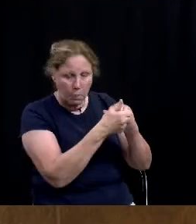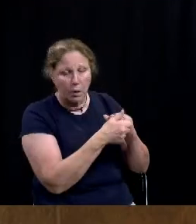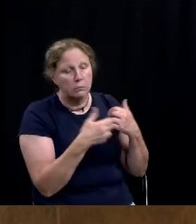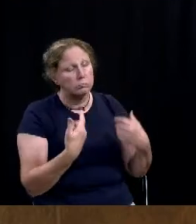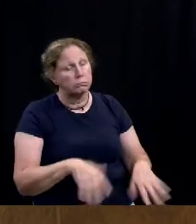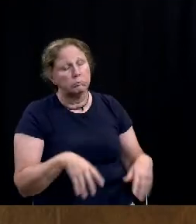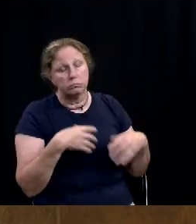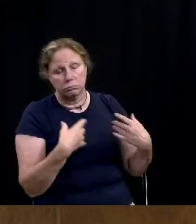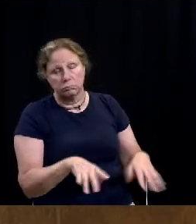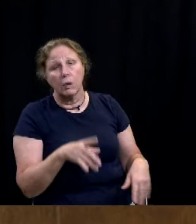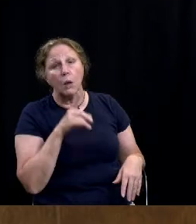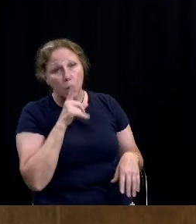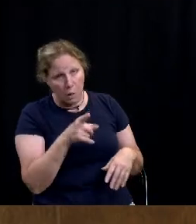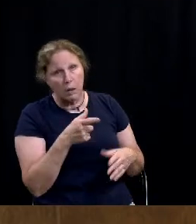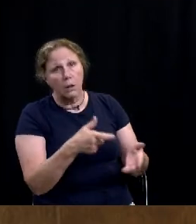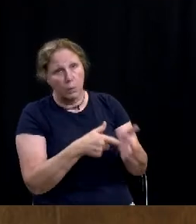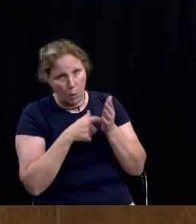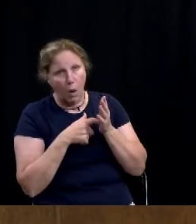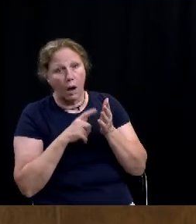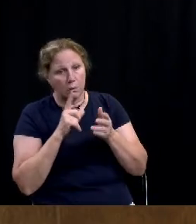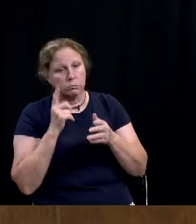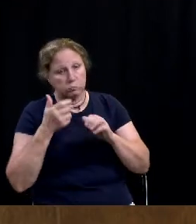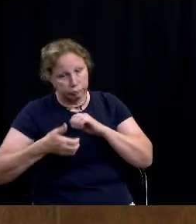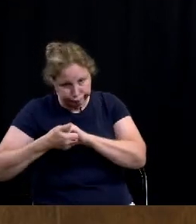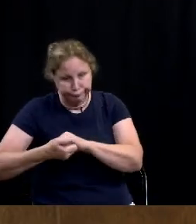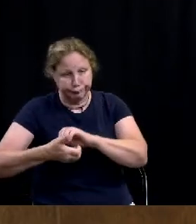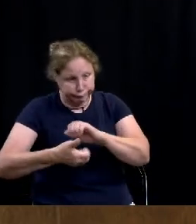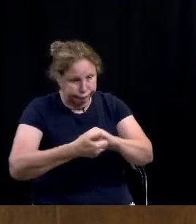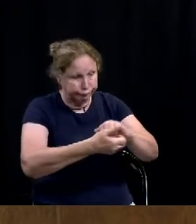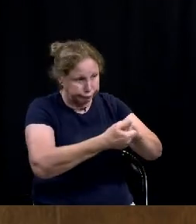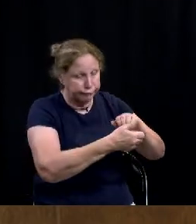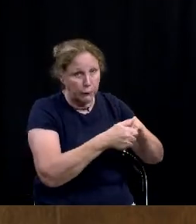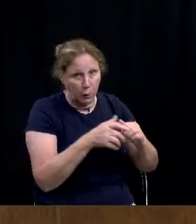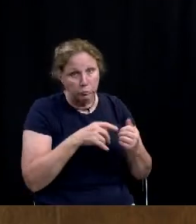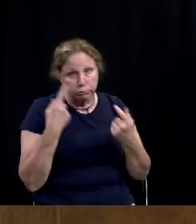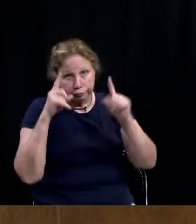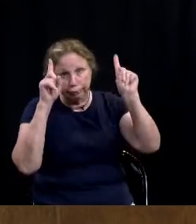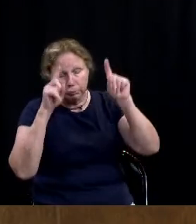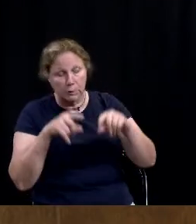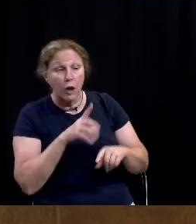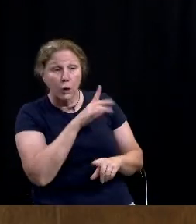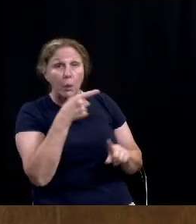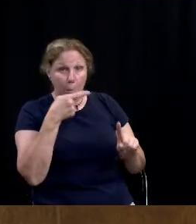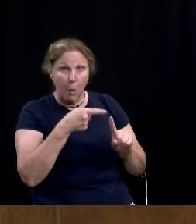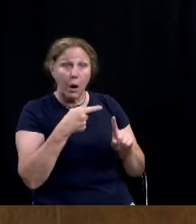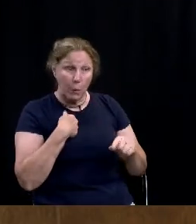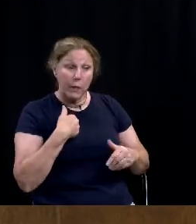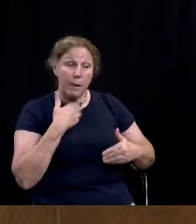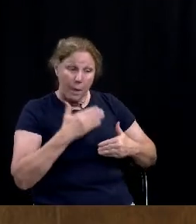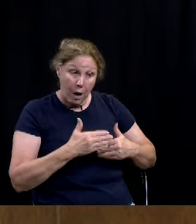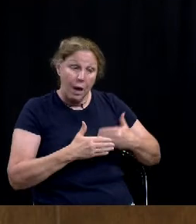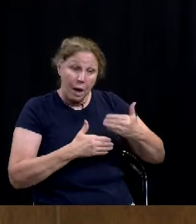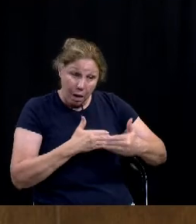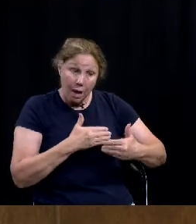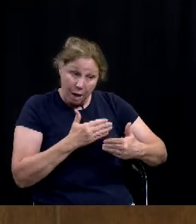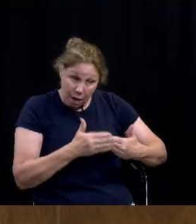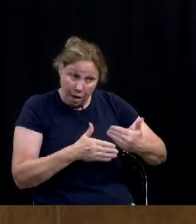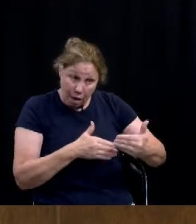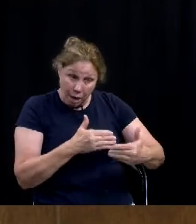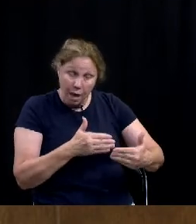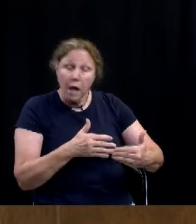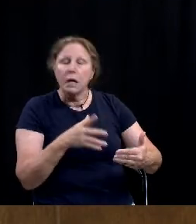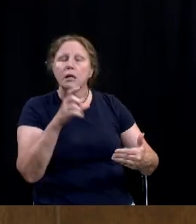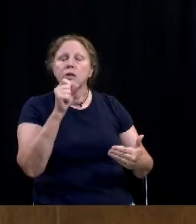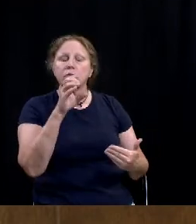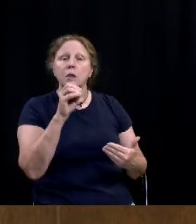really does need to be a collaborative effort to do it well i mean i think to your point we're getting there and uh and i'm so i i